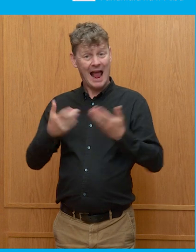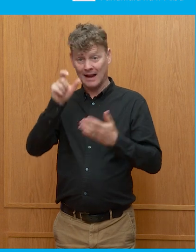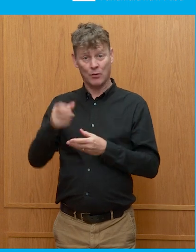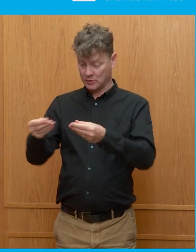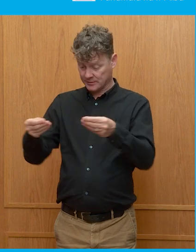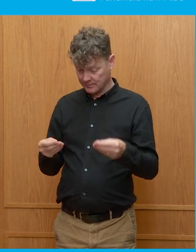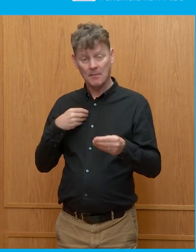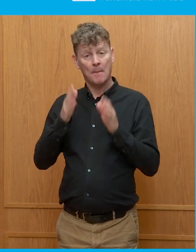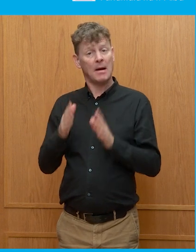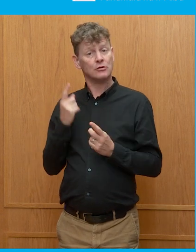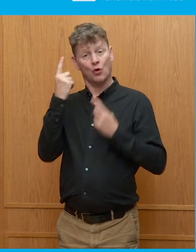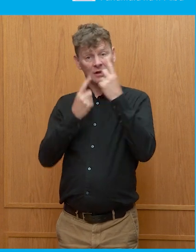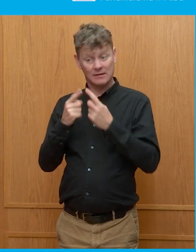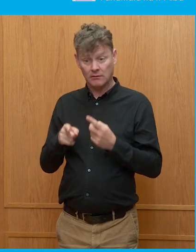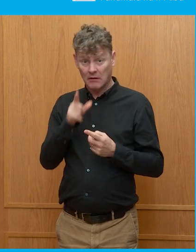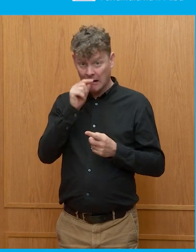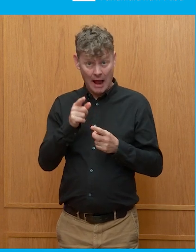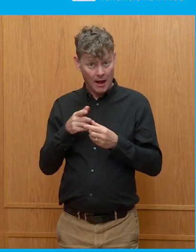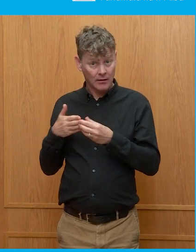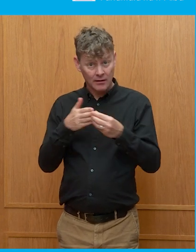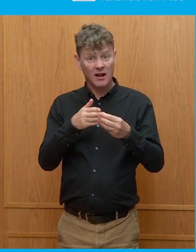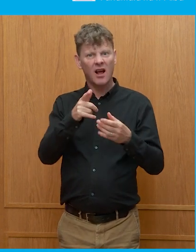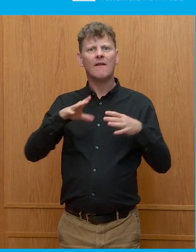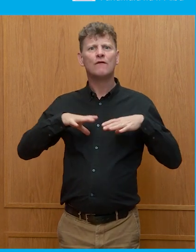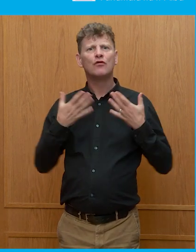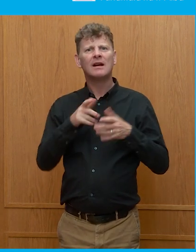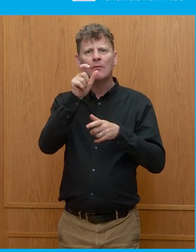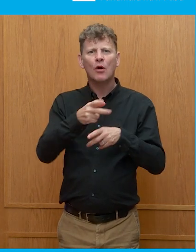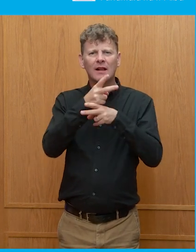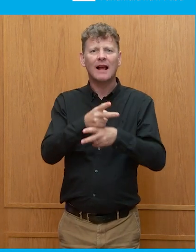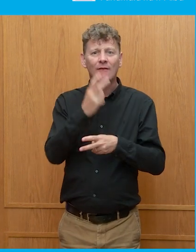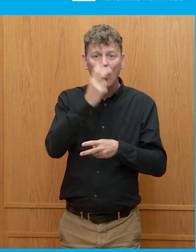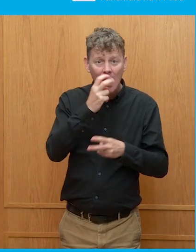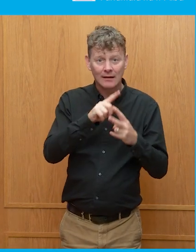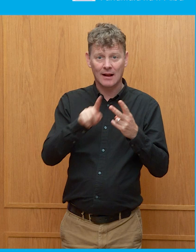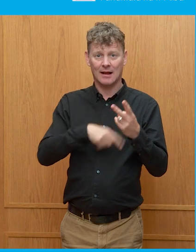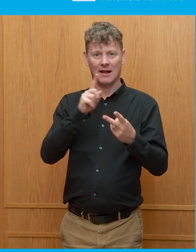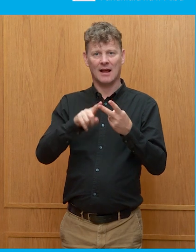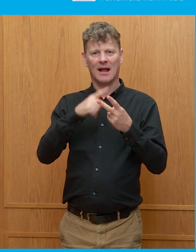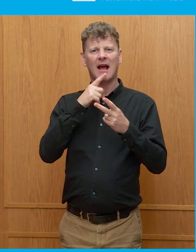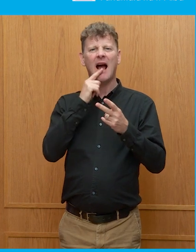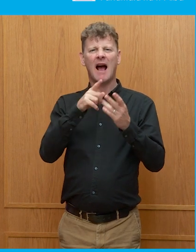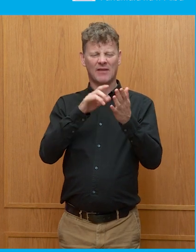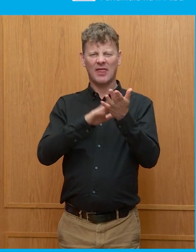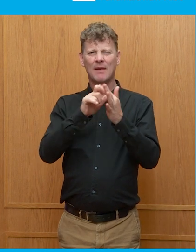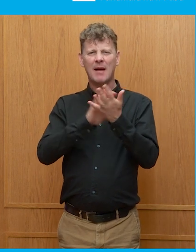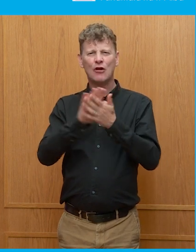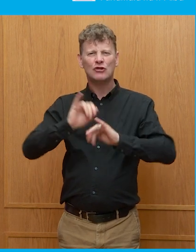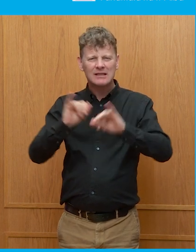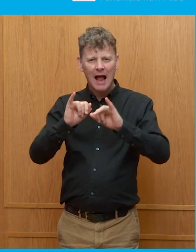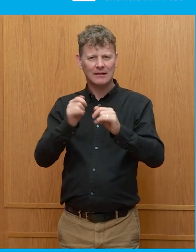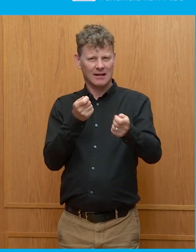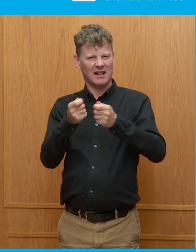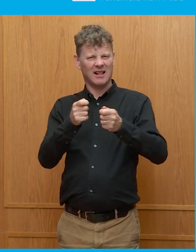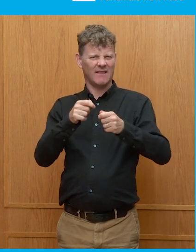that, changes to the law have happened. Free personal care for the elderly, the way in which the whole transvaginal mesh scandal has been handled. Intervention